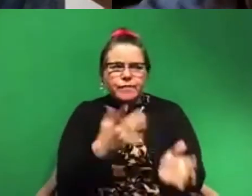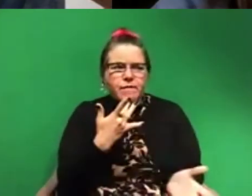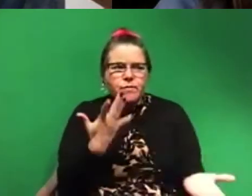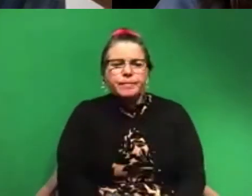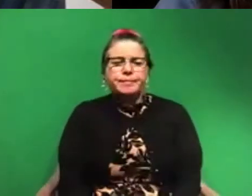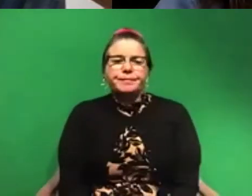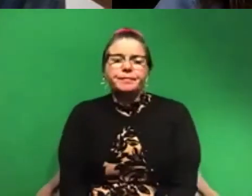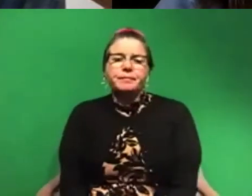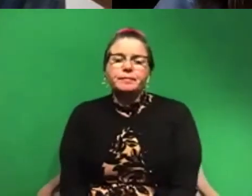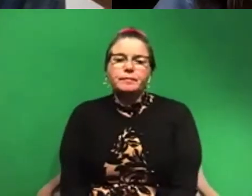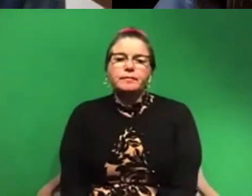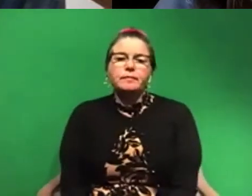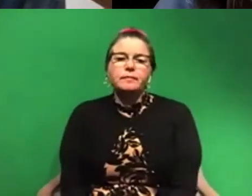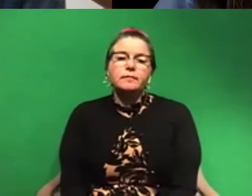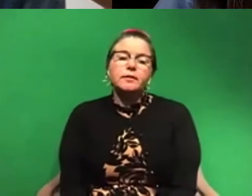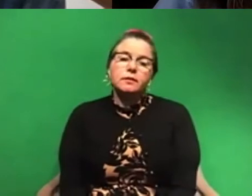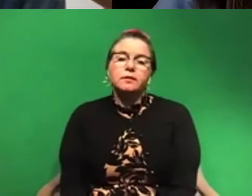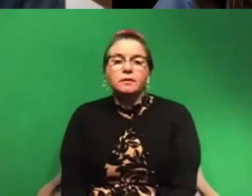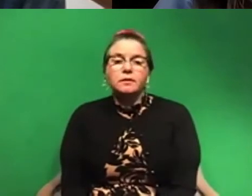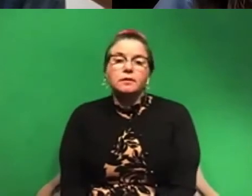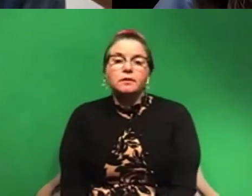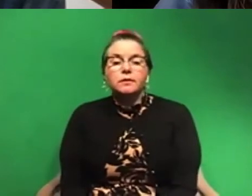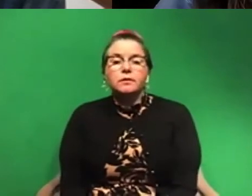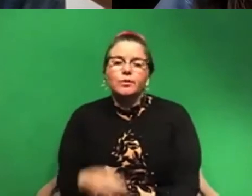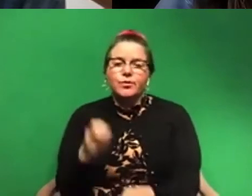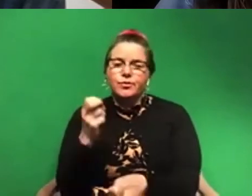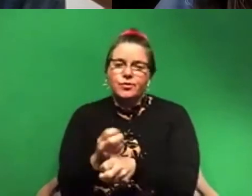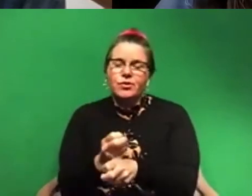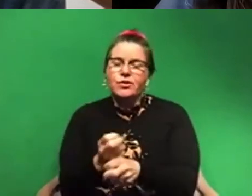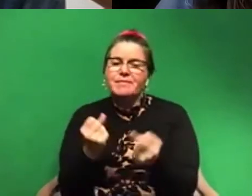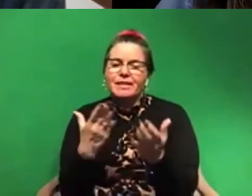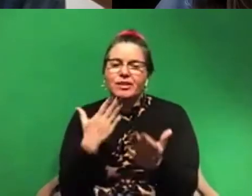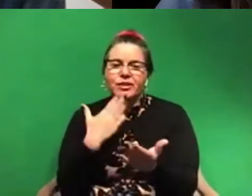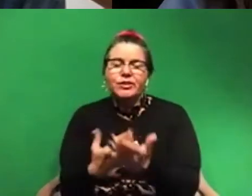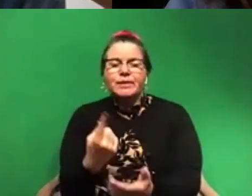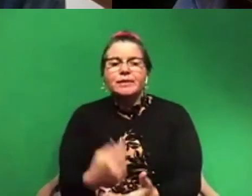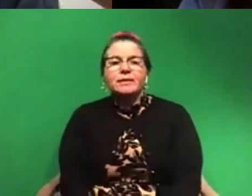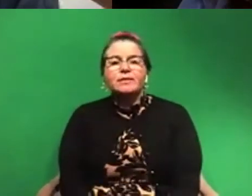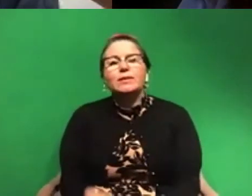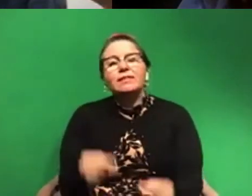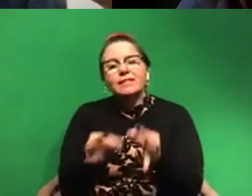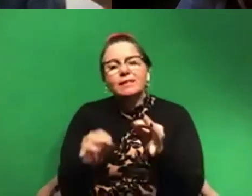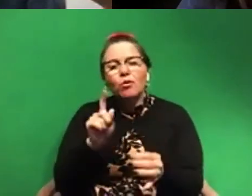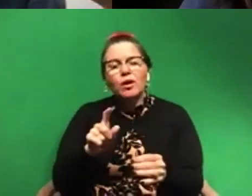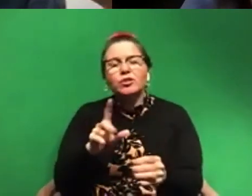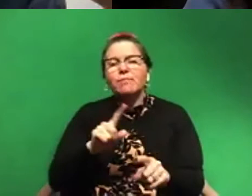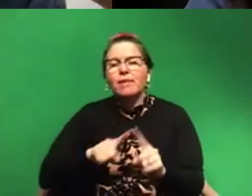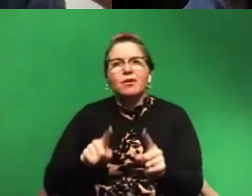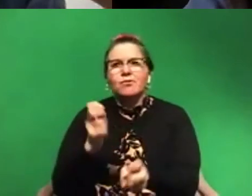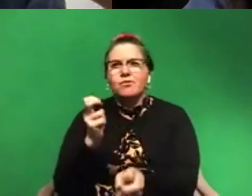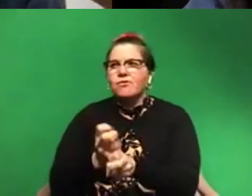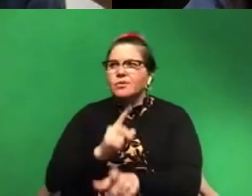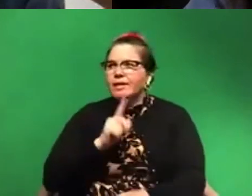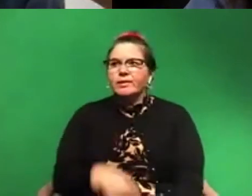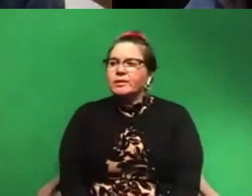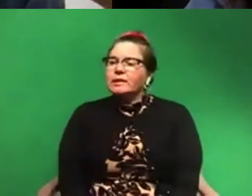Wow. That is so hard. Cause there are so many good ones. It's, it's a simple question and it's really hard to answer. Um, so I'll,